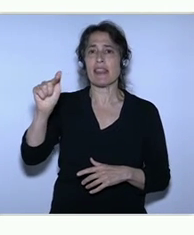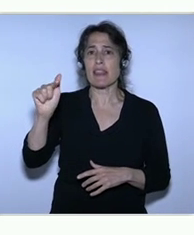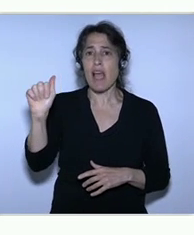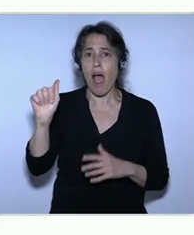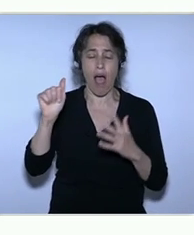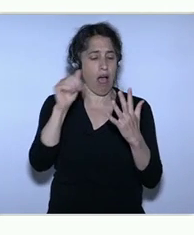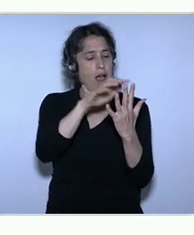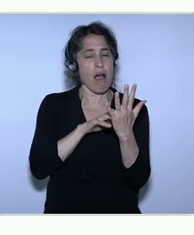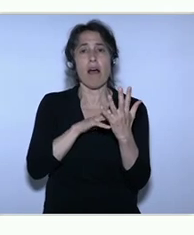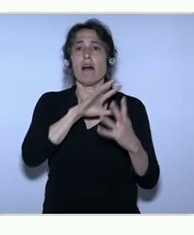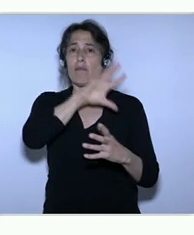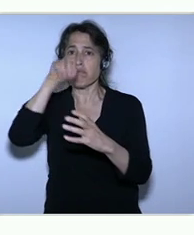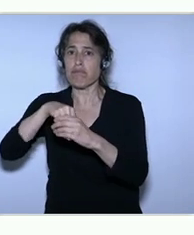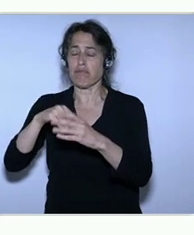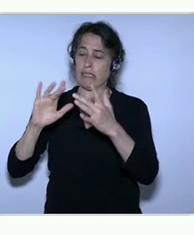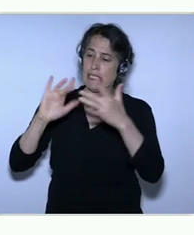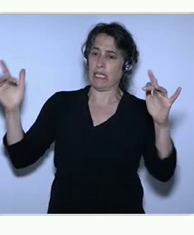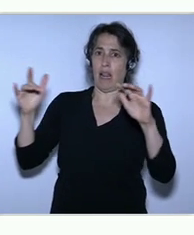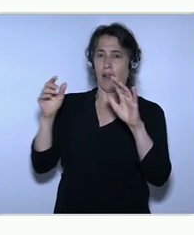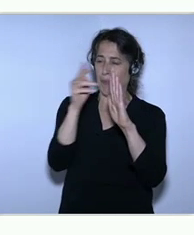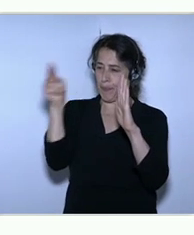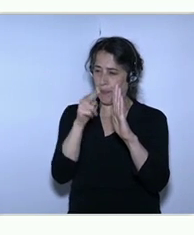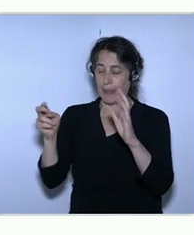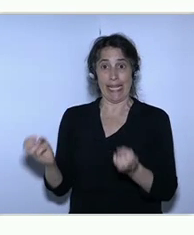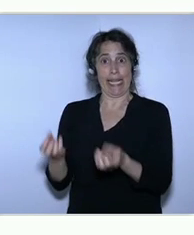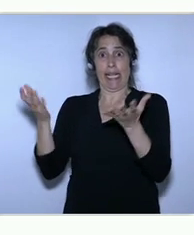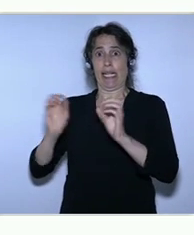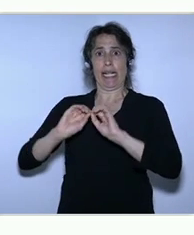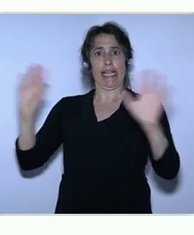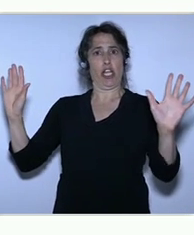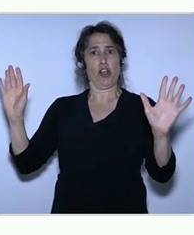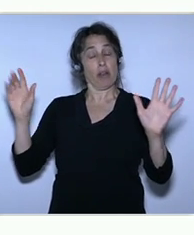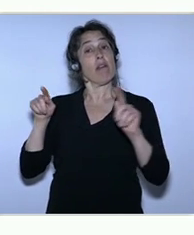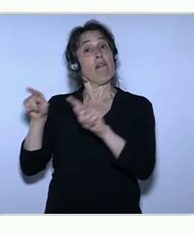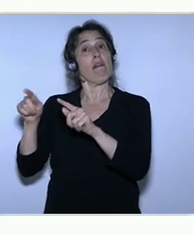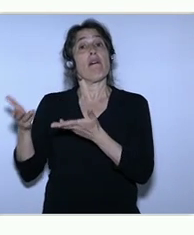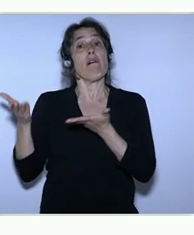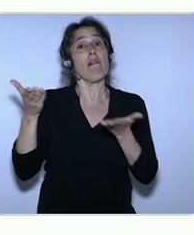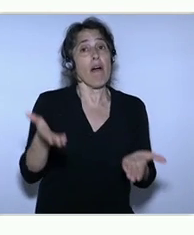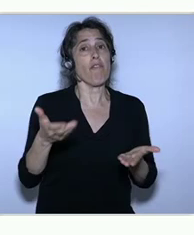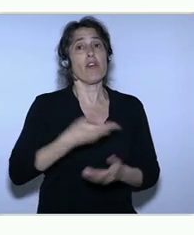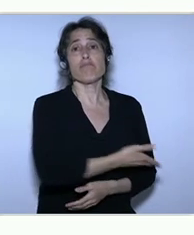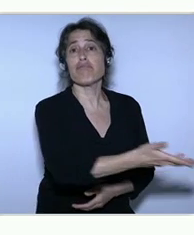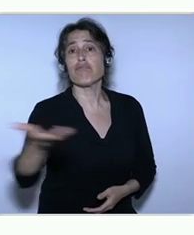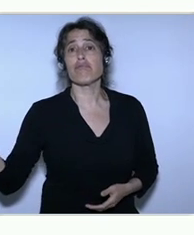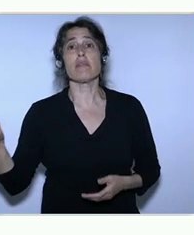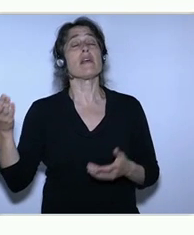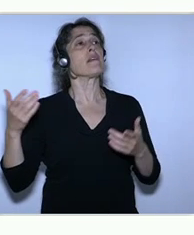present their story, the data behind their story, and do it very easily and simply. This became Infogram.